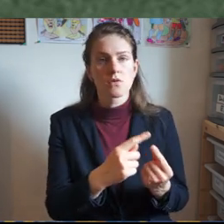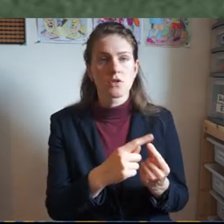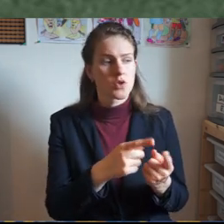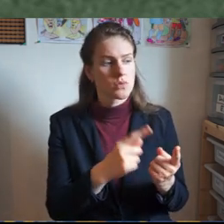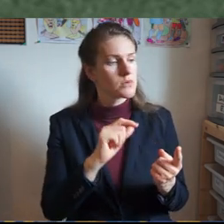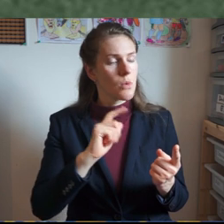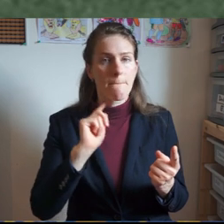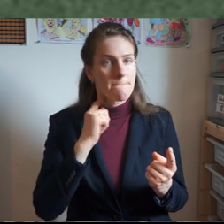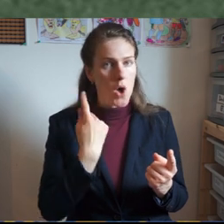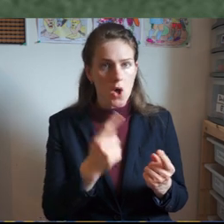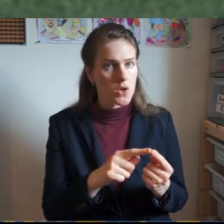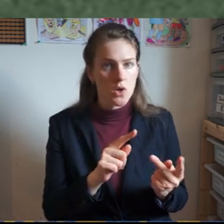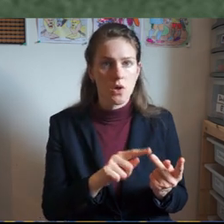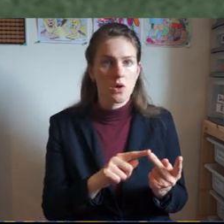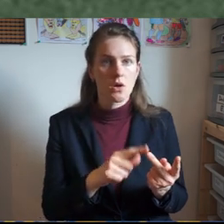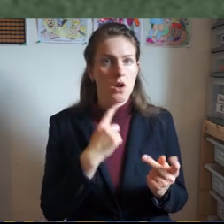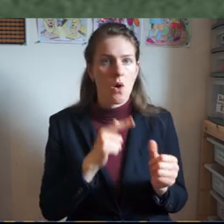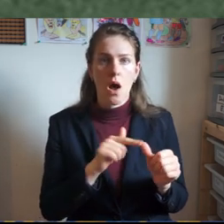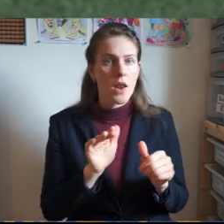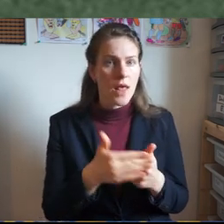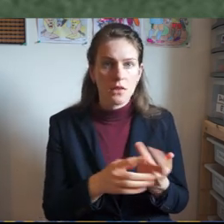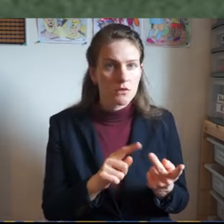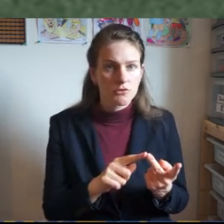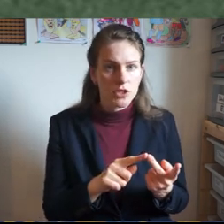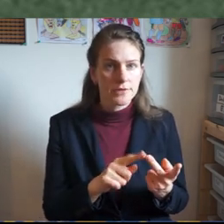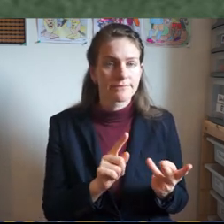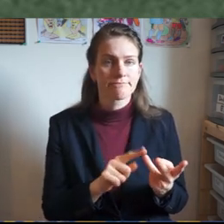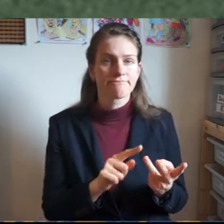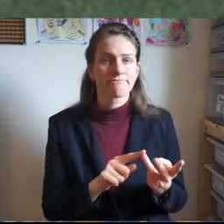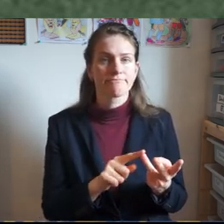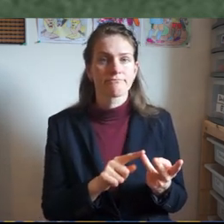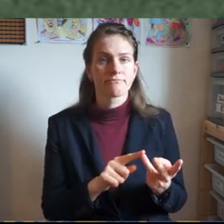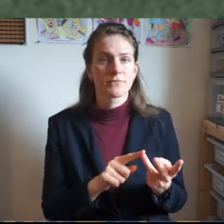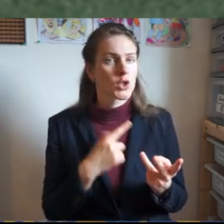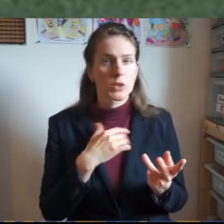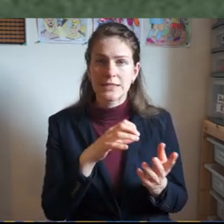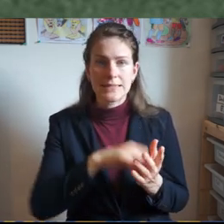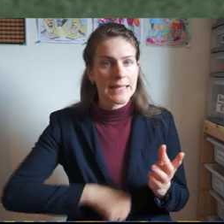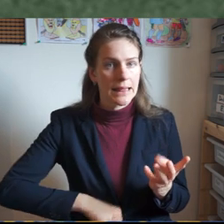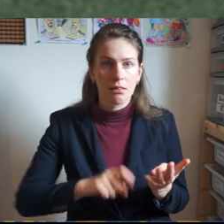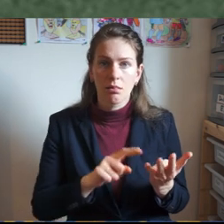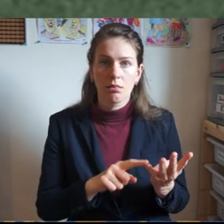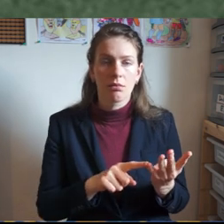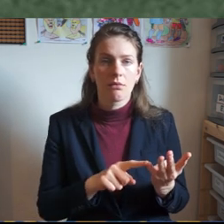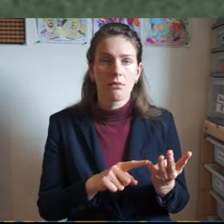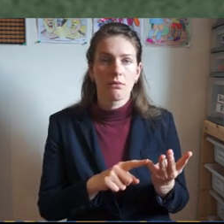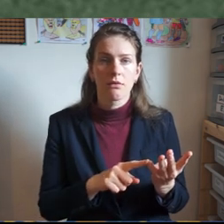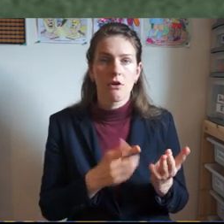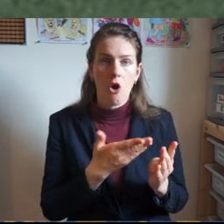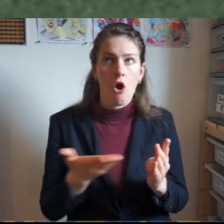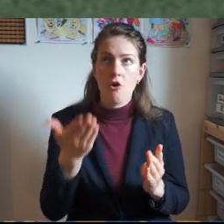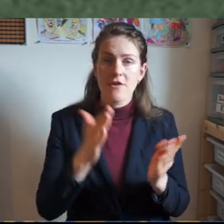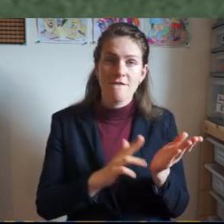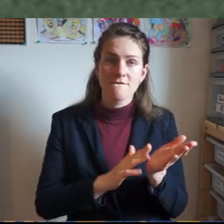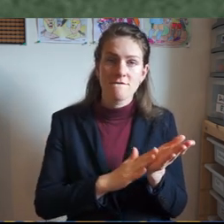commit adultery thou shalt not steal honour thy father and thy mother thou